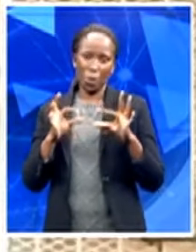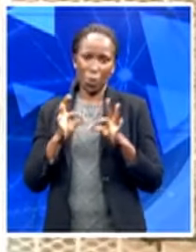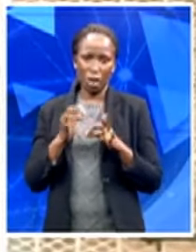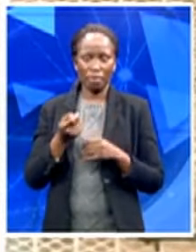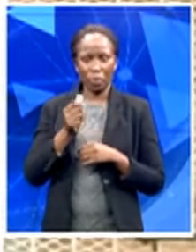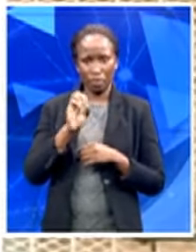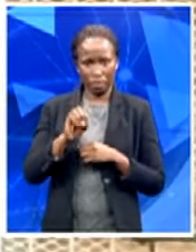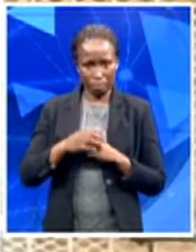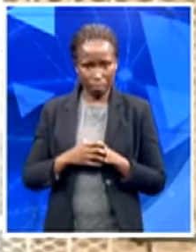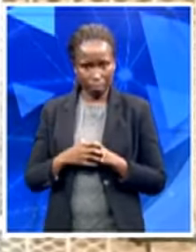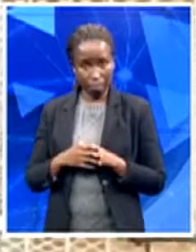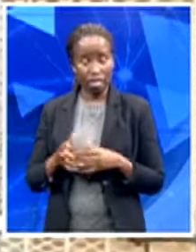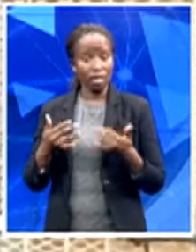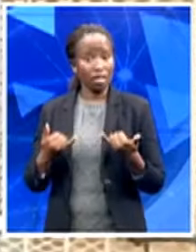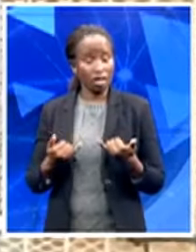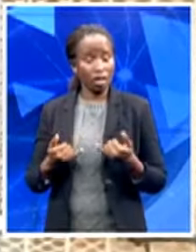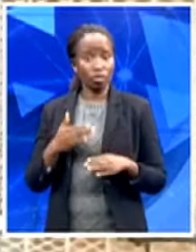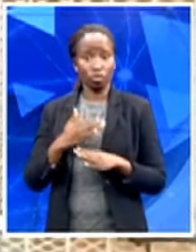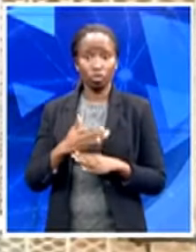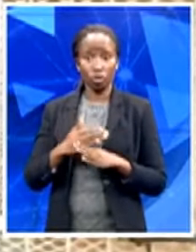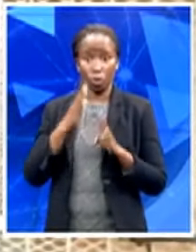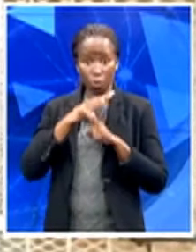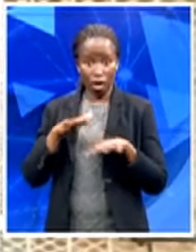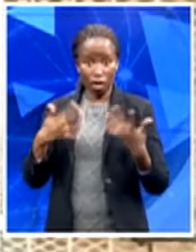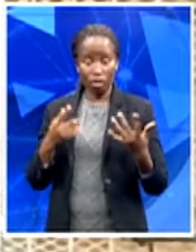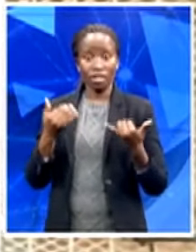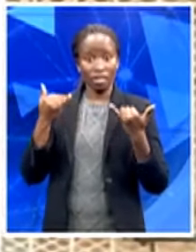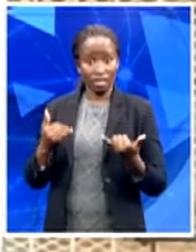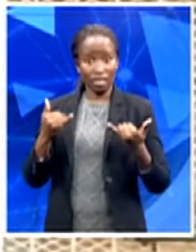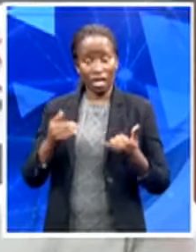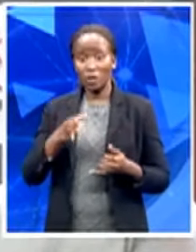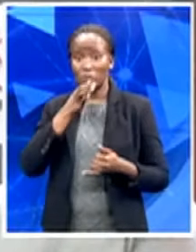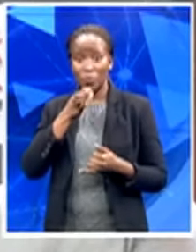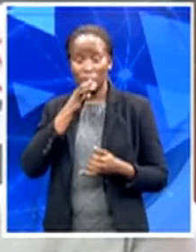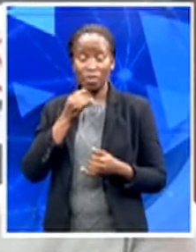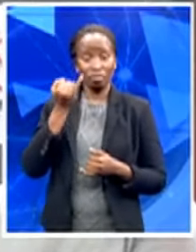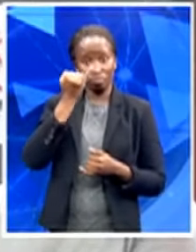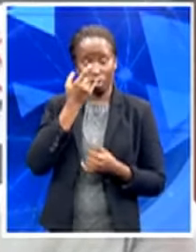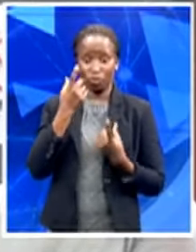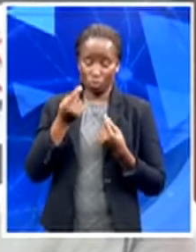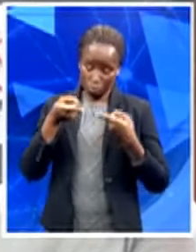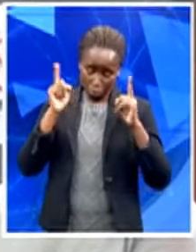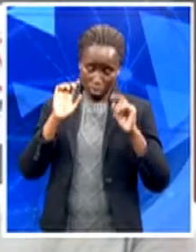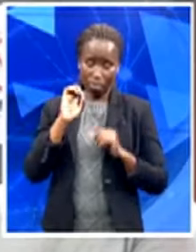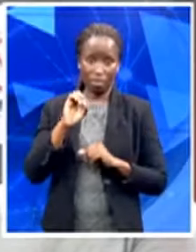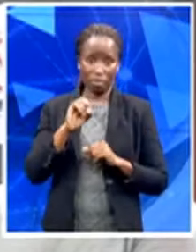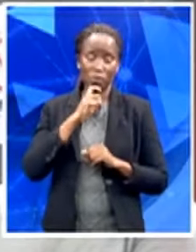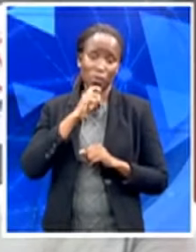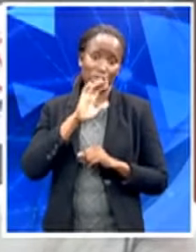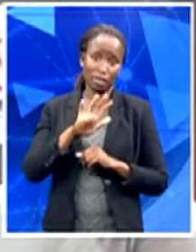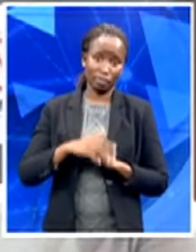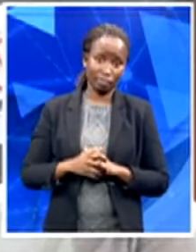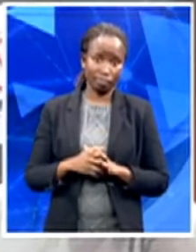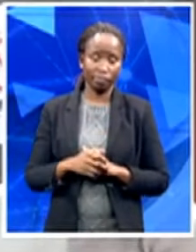so does alcohol and substance abuse. It's making me mentally unstable, physical